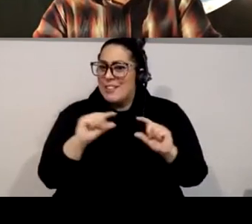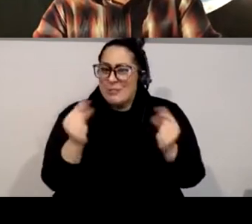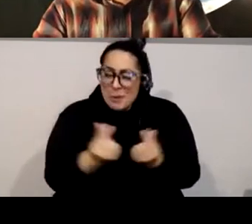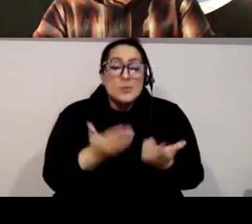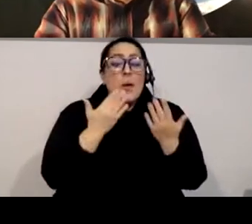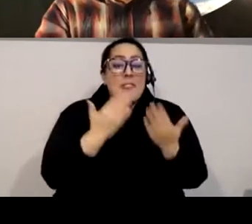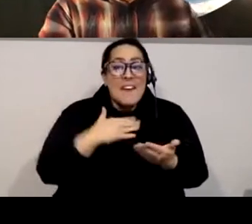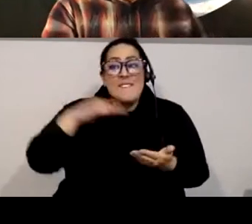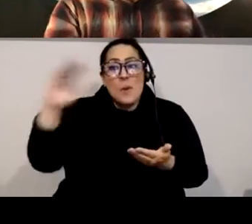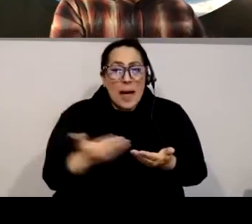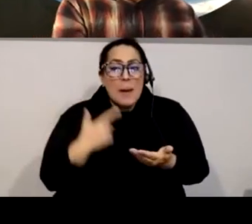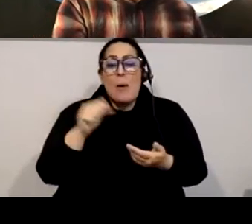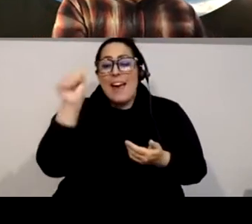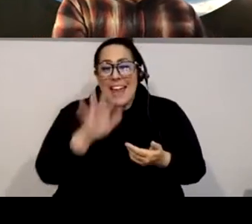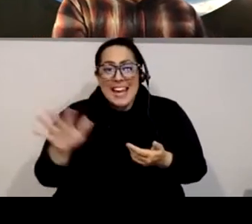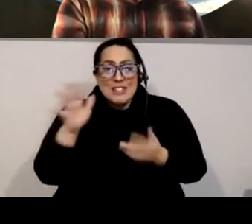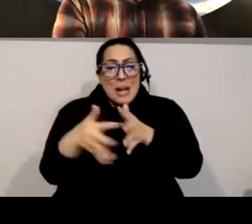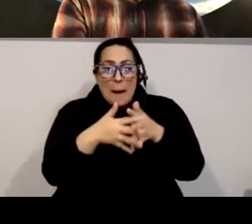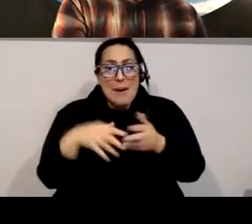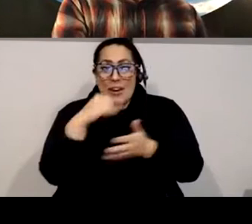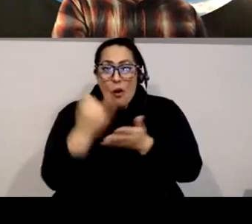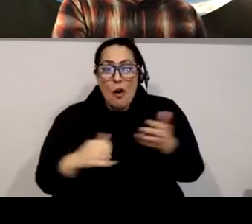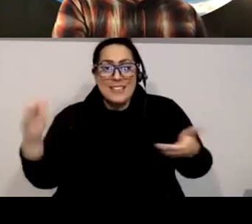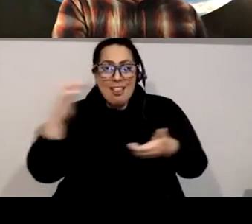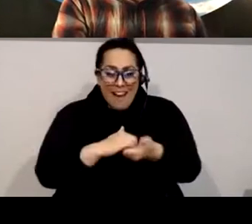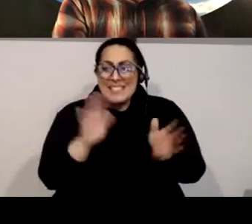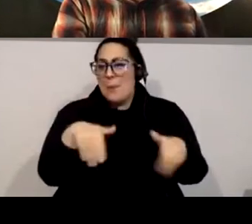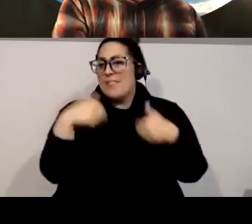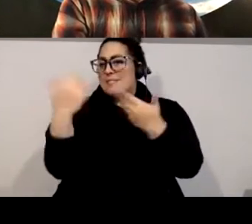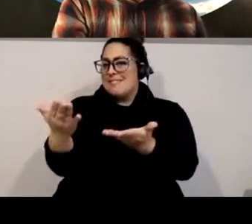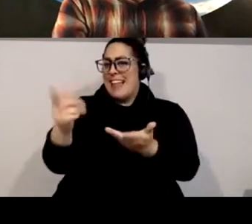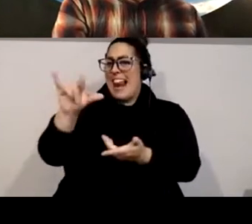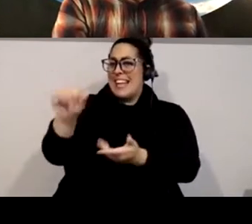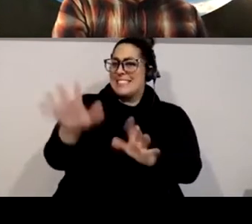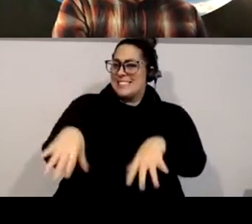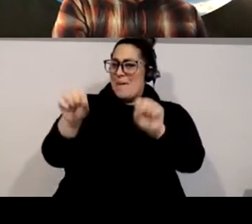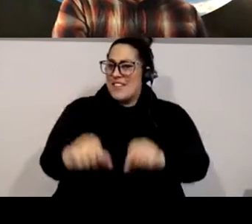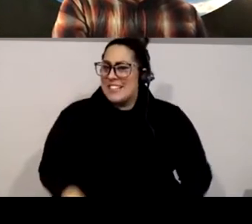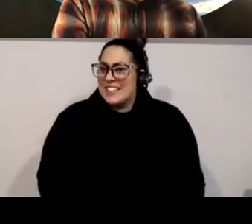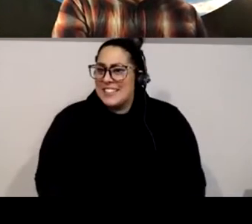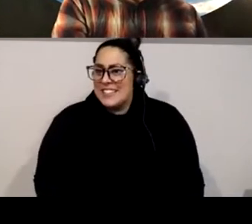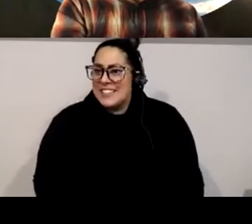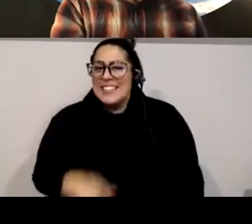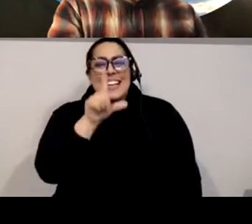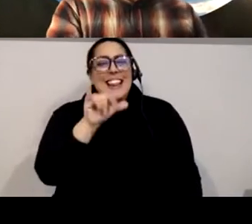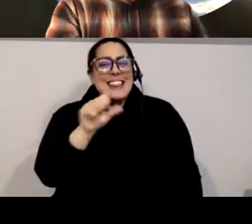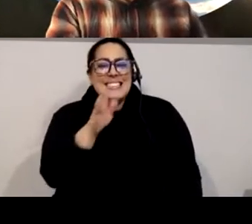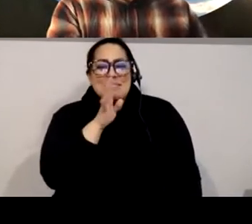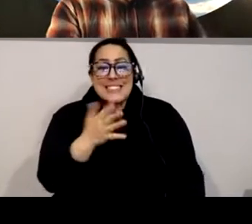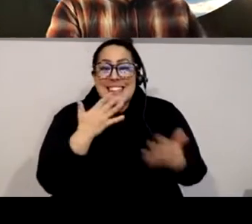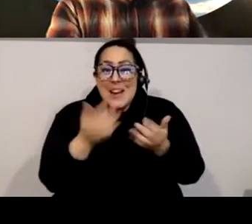welcoming Asian American Arts Alliance and our panelists. And I'll turn it over to Lisa. Thank you. Thank you so much, Sarah.